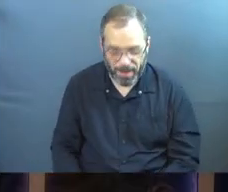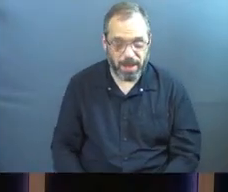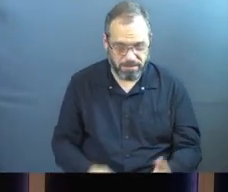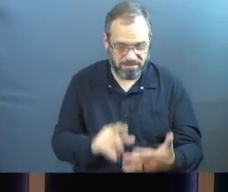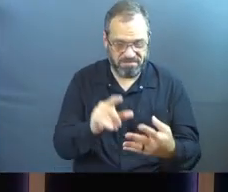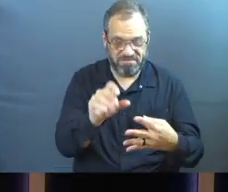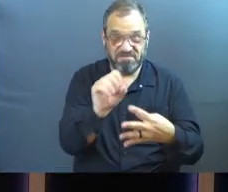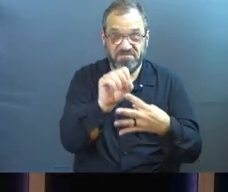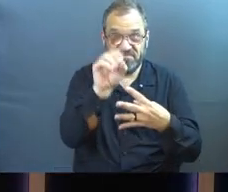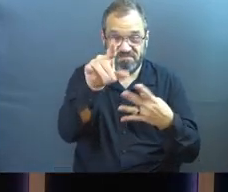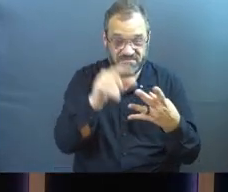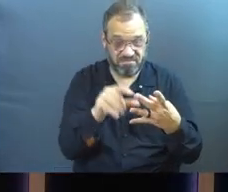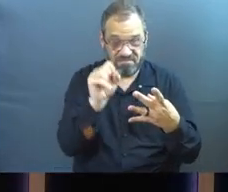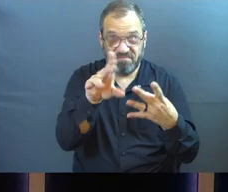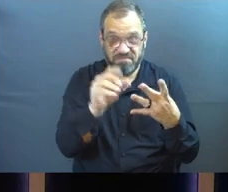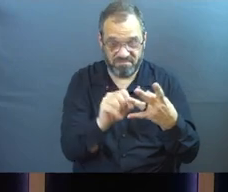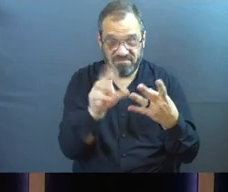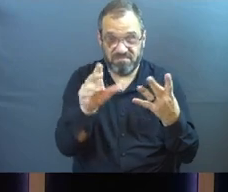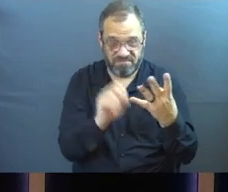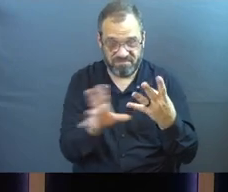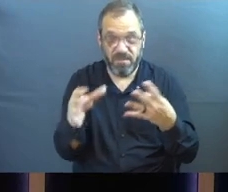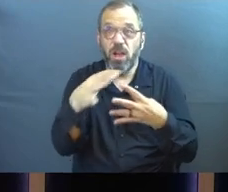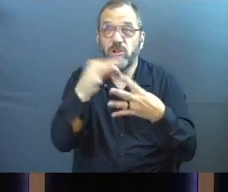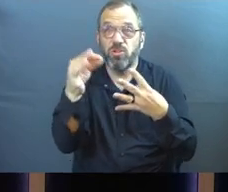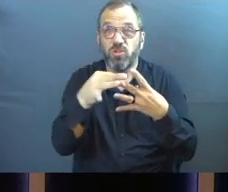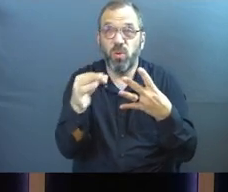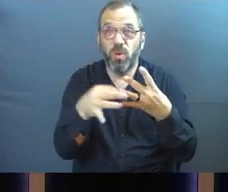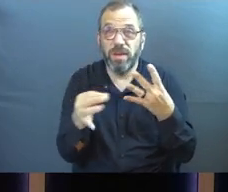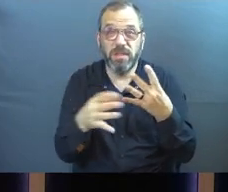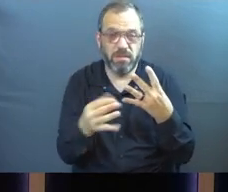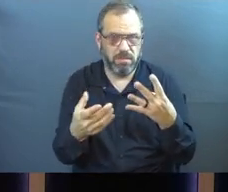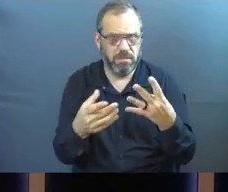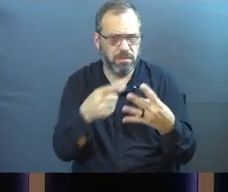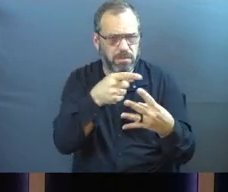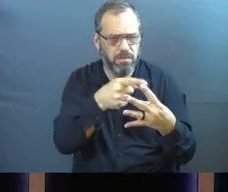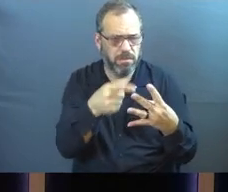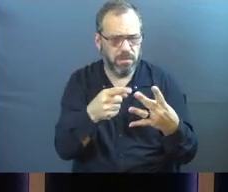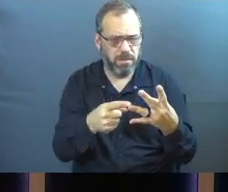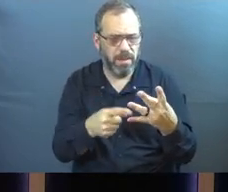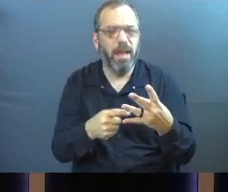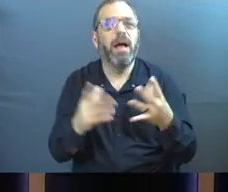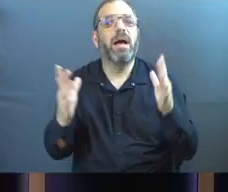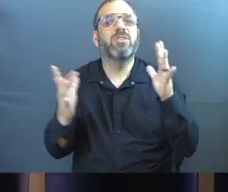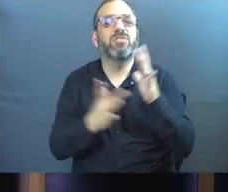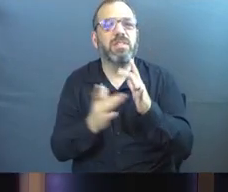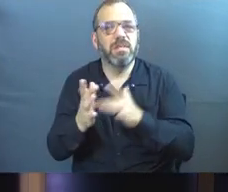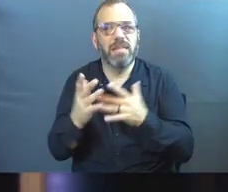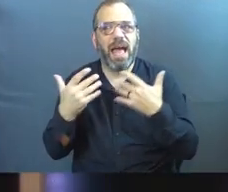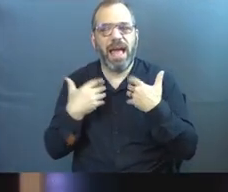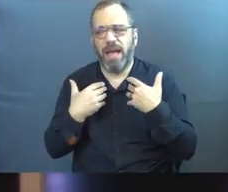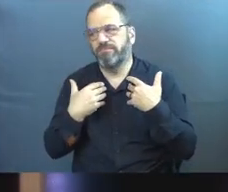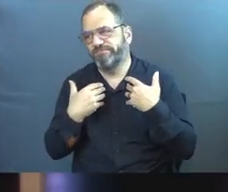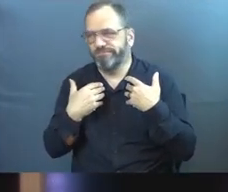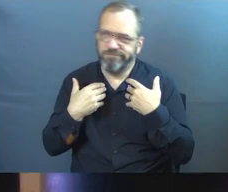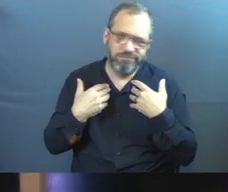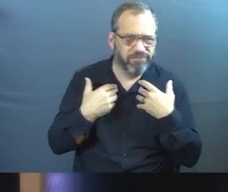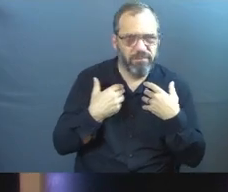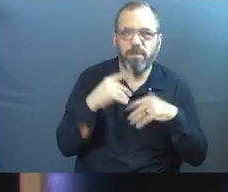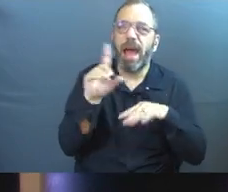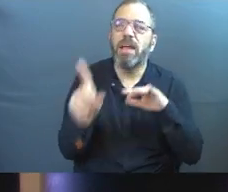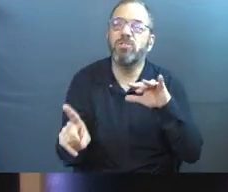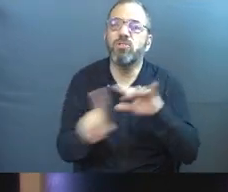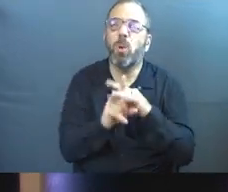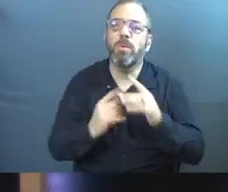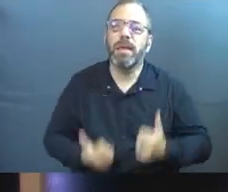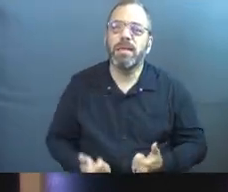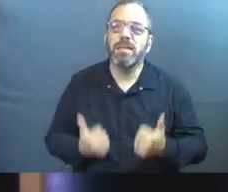because I think, I think Jesus has actually got a lot of different things that might come into our character